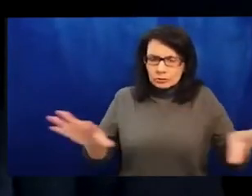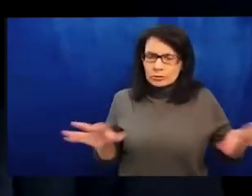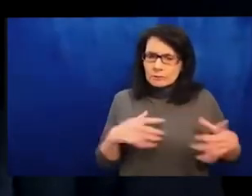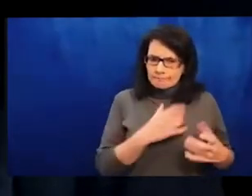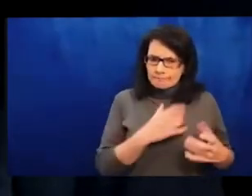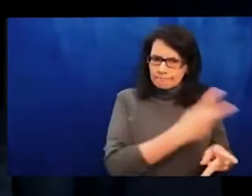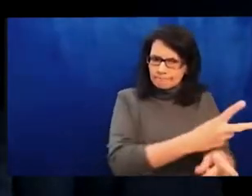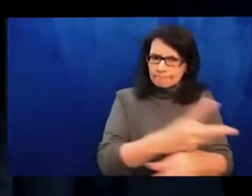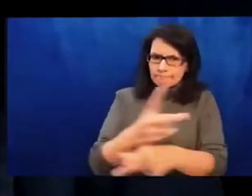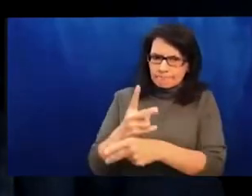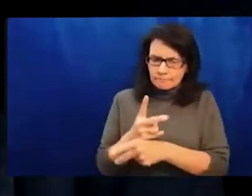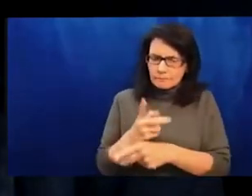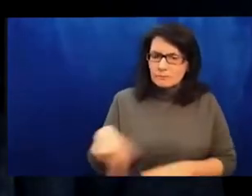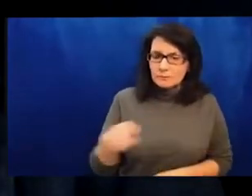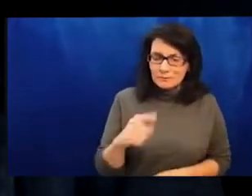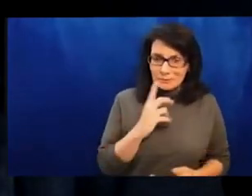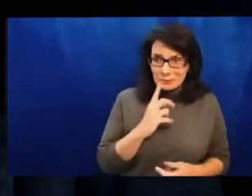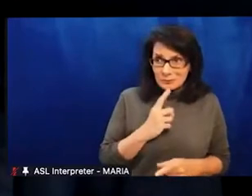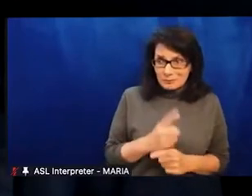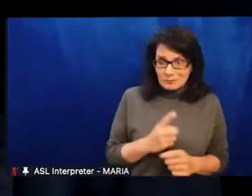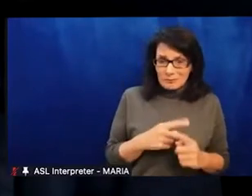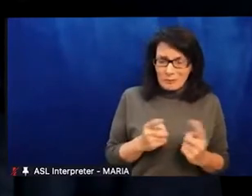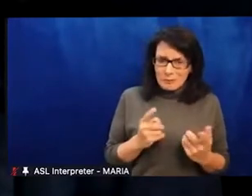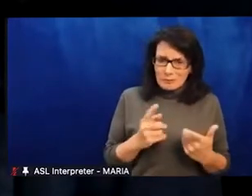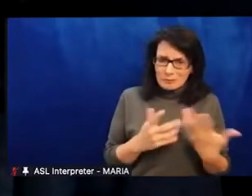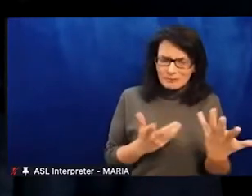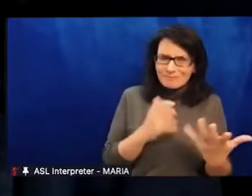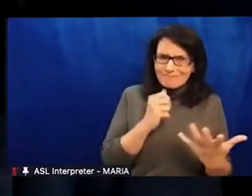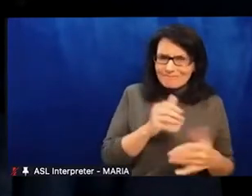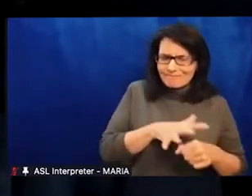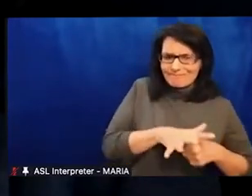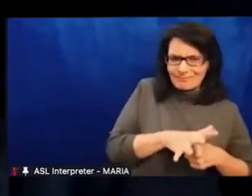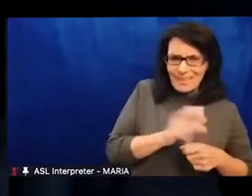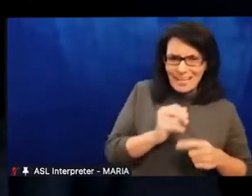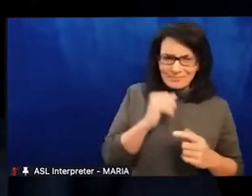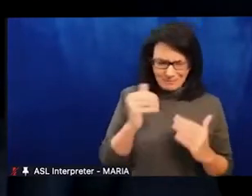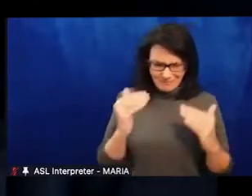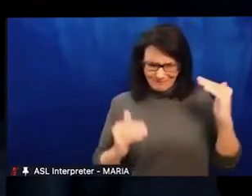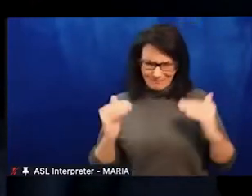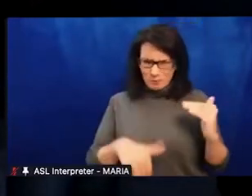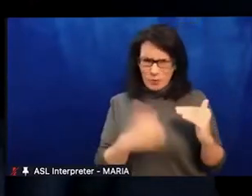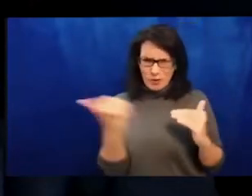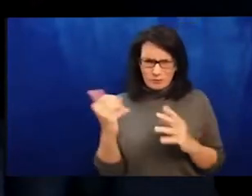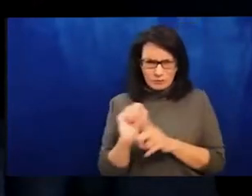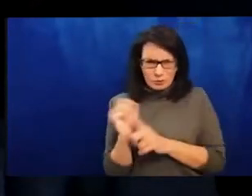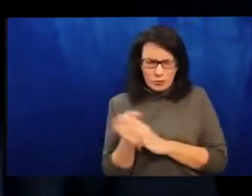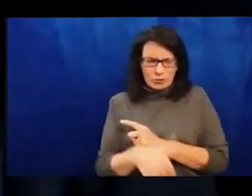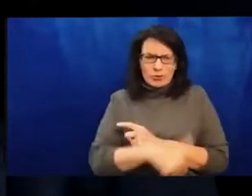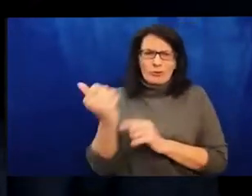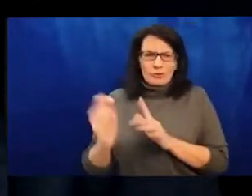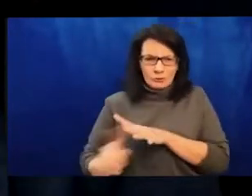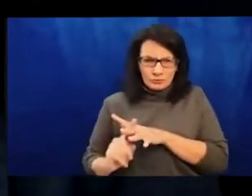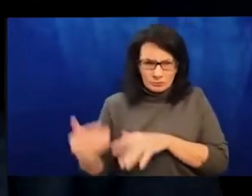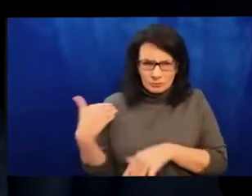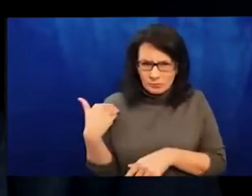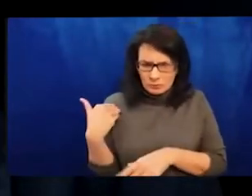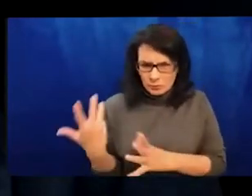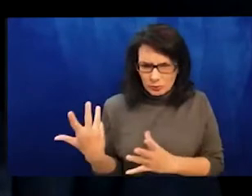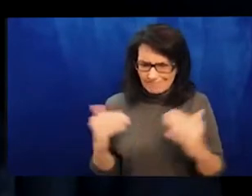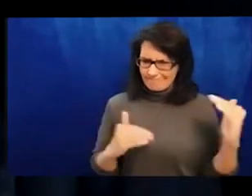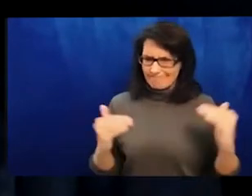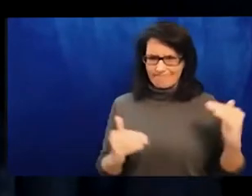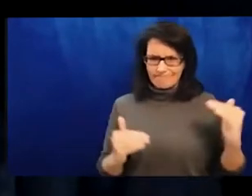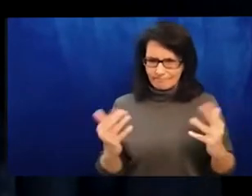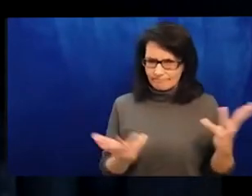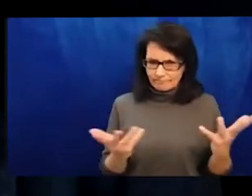violence, a growing refugee crisis. We've also seen a brave resistance and solidarity with Ukrainians across borders. These